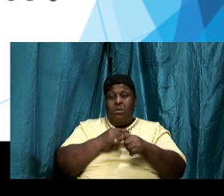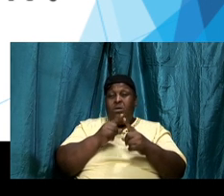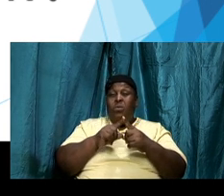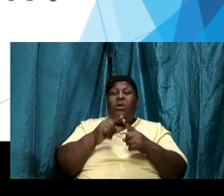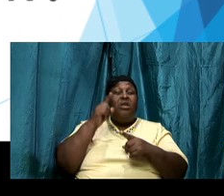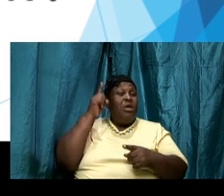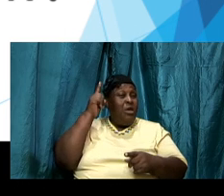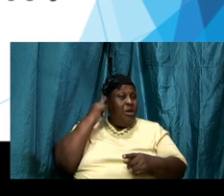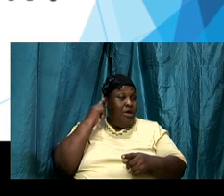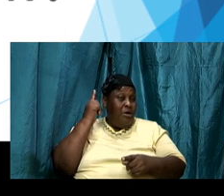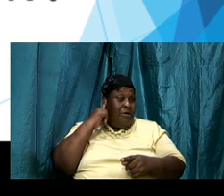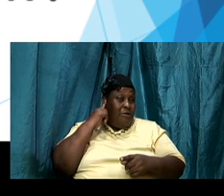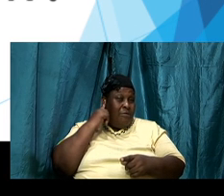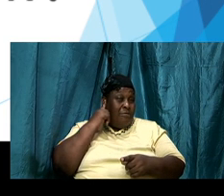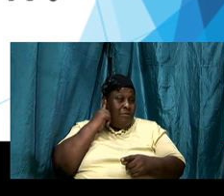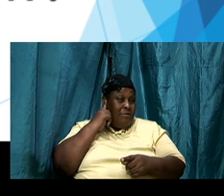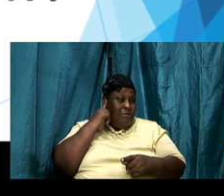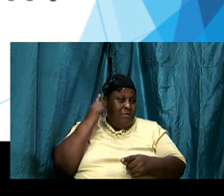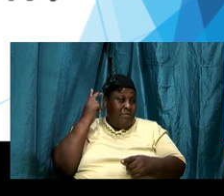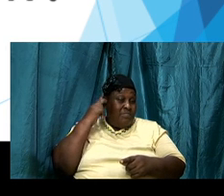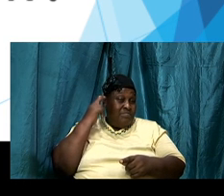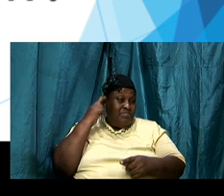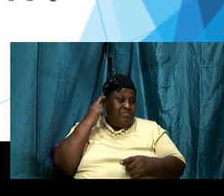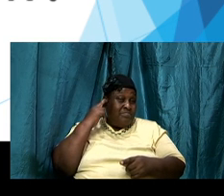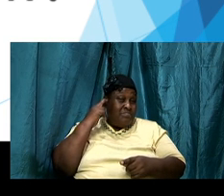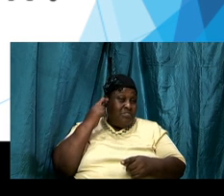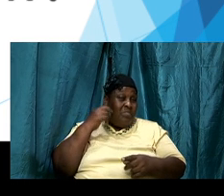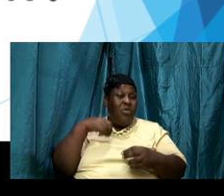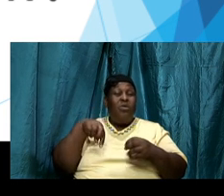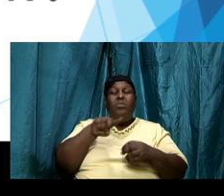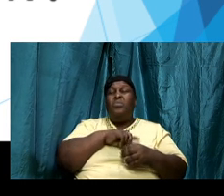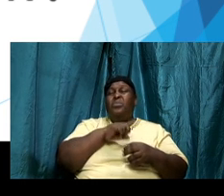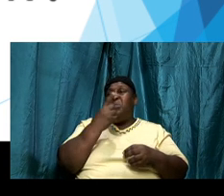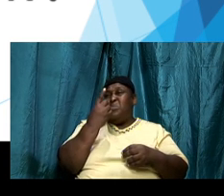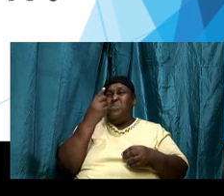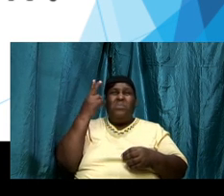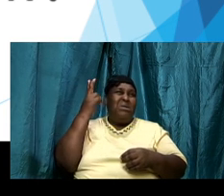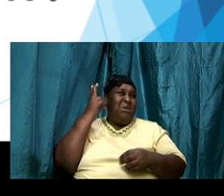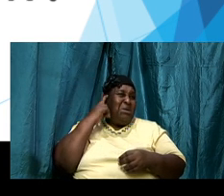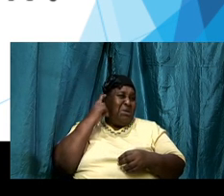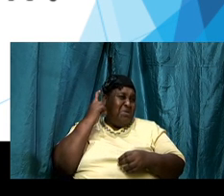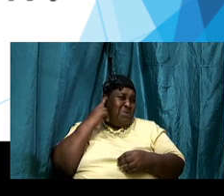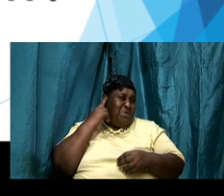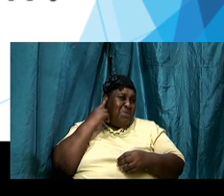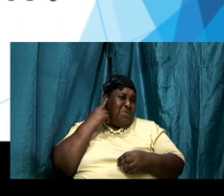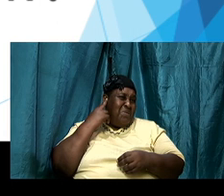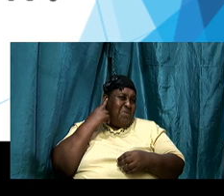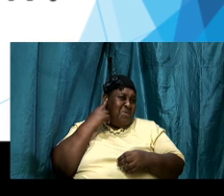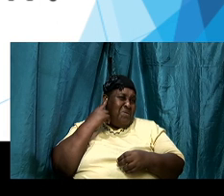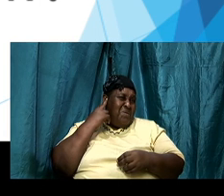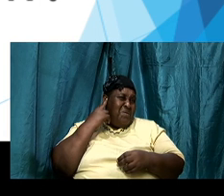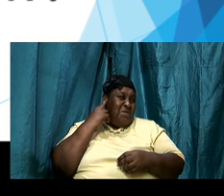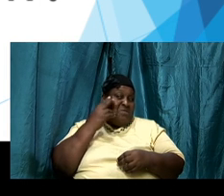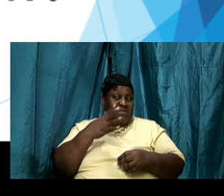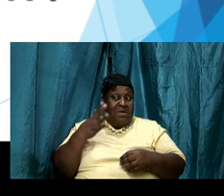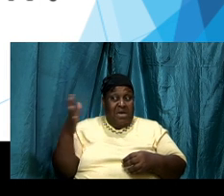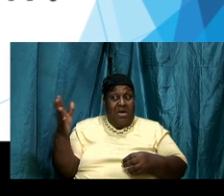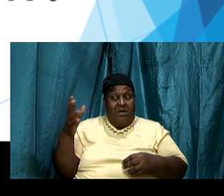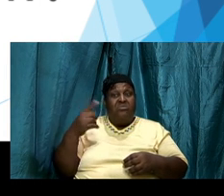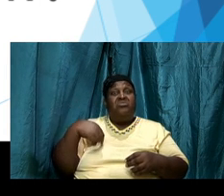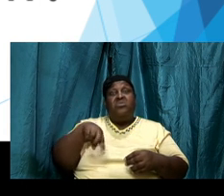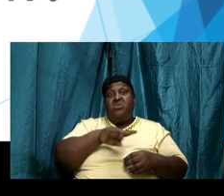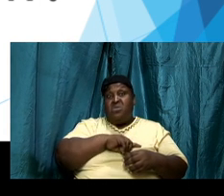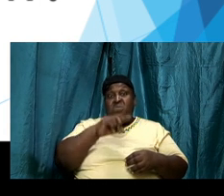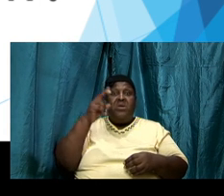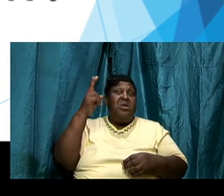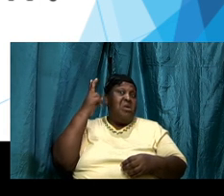hear and we will only hear and it's not anything that we hear but it's the thing that we hear